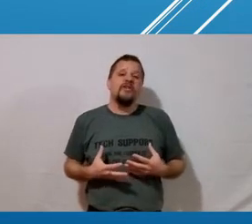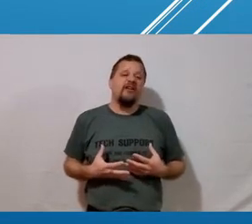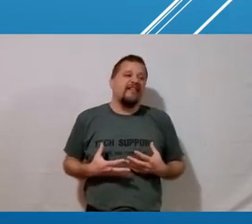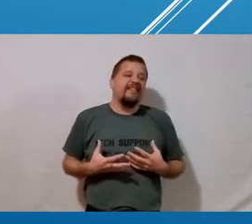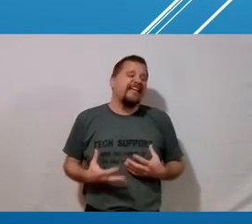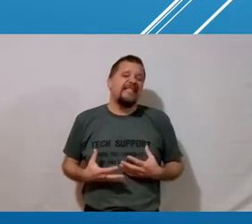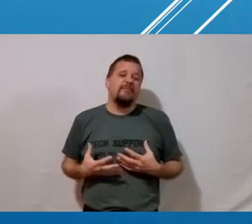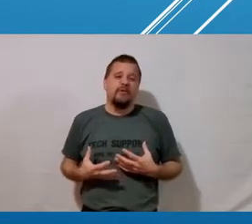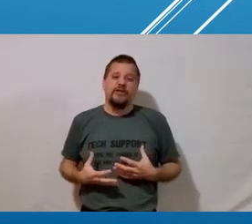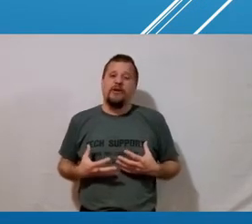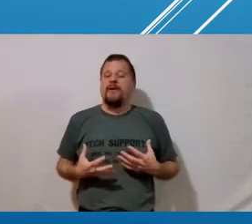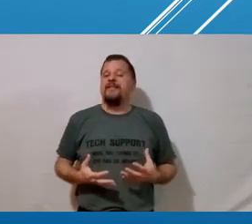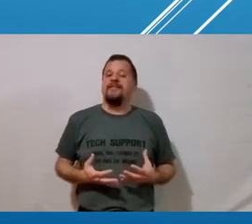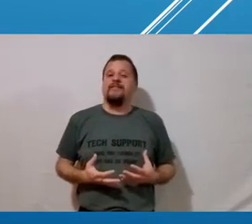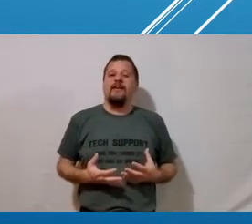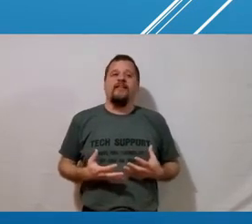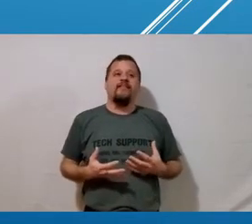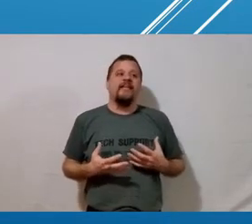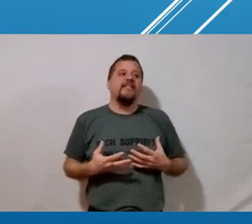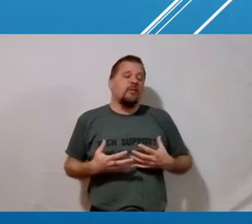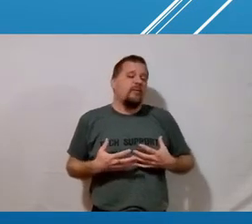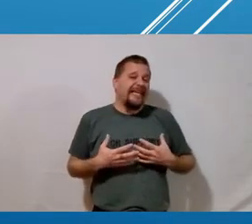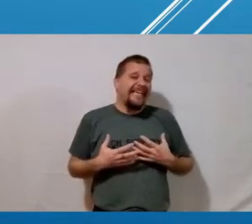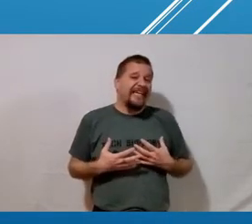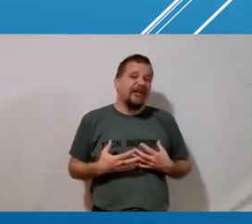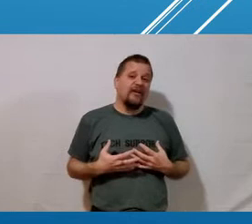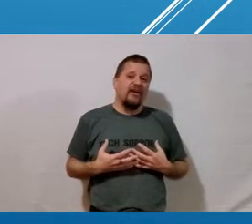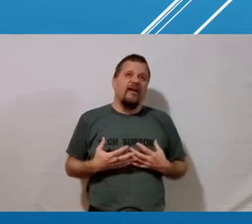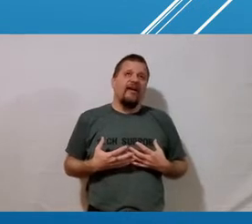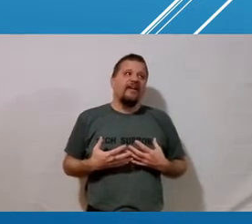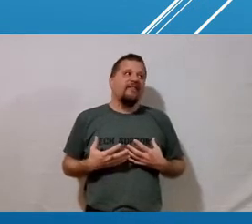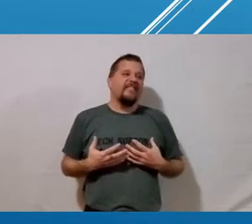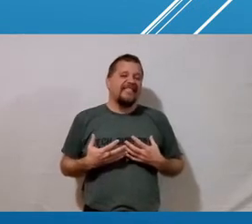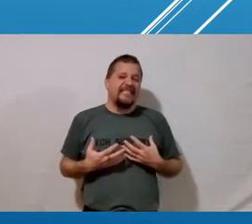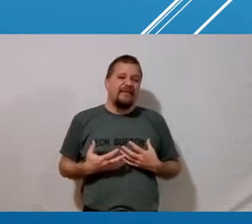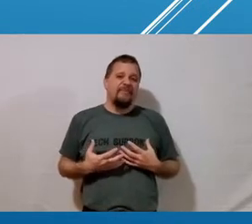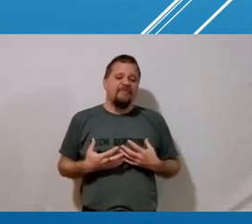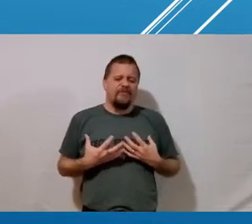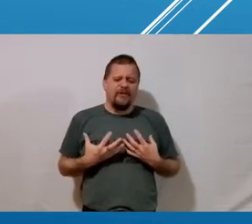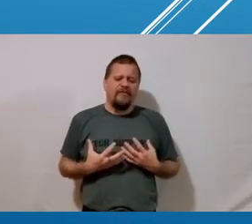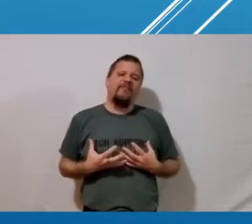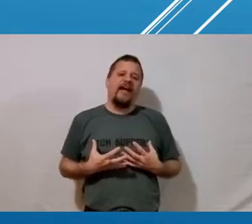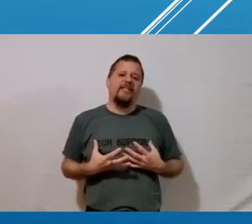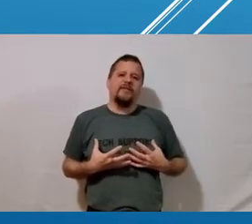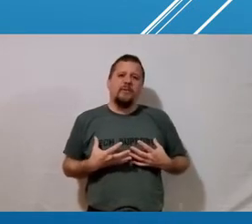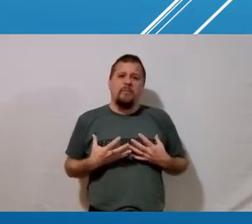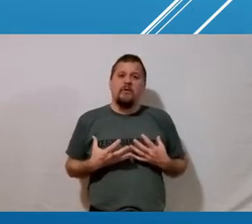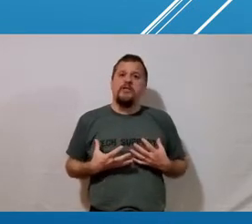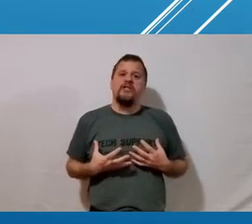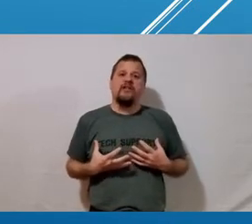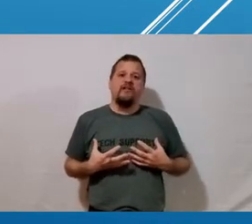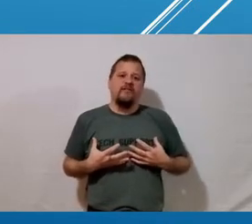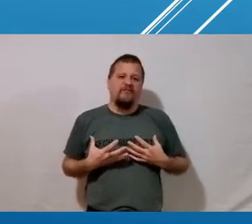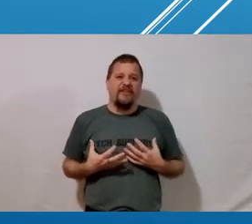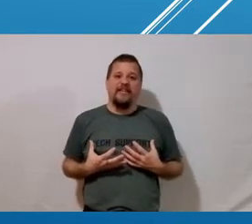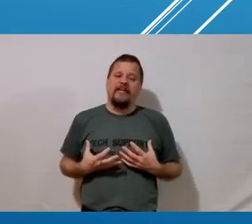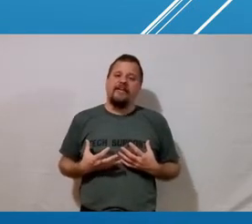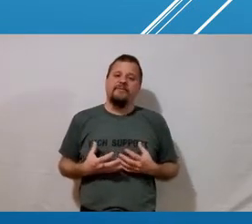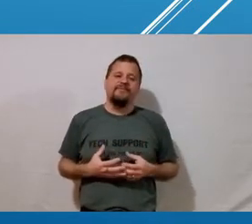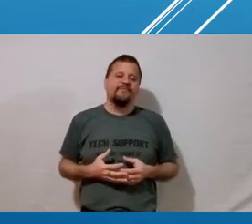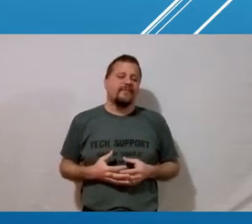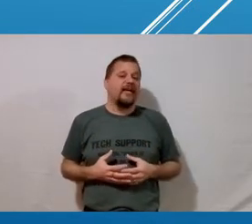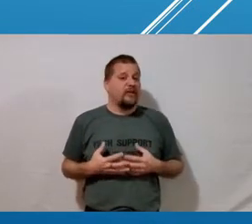trigger words are the things that push our buttons the things that when we hear give us a deep very fast emotional